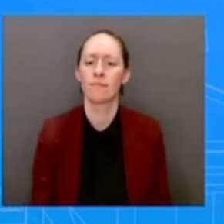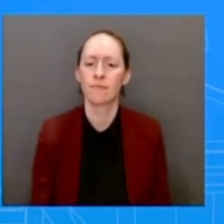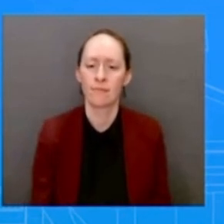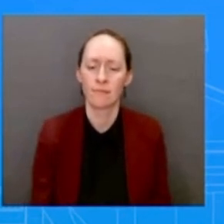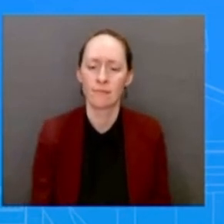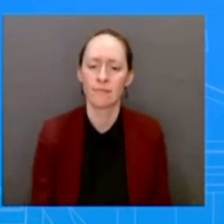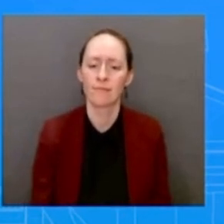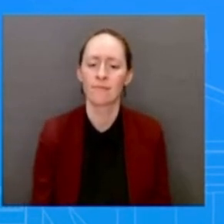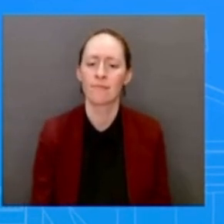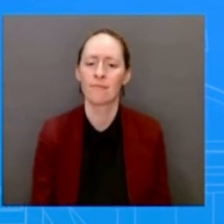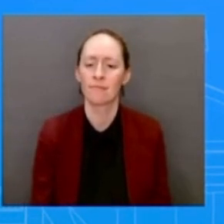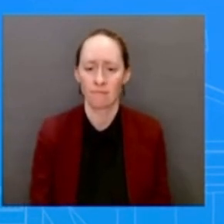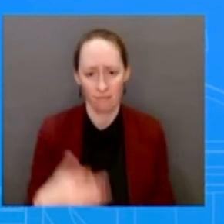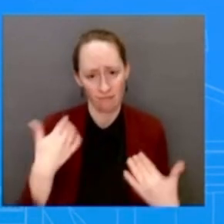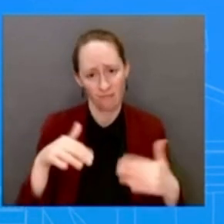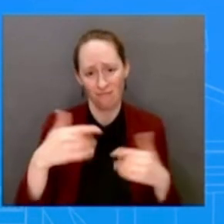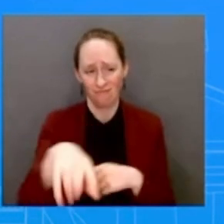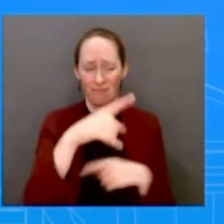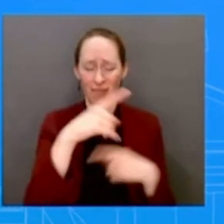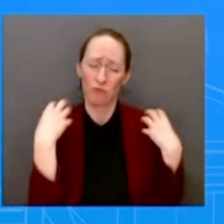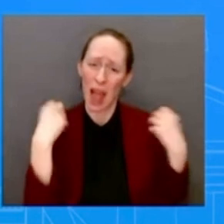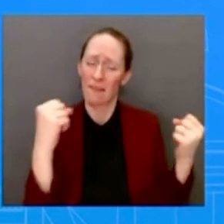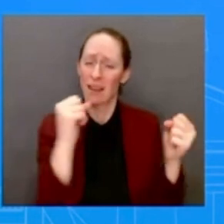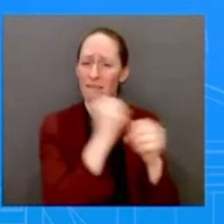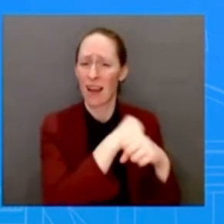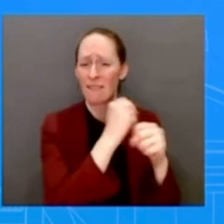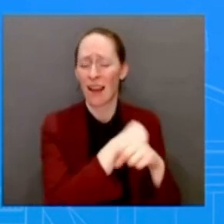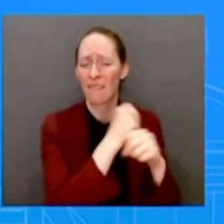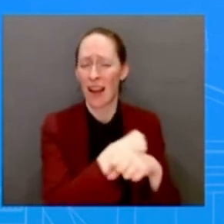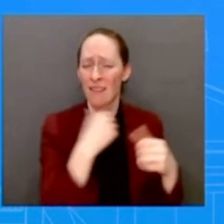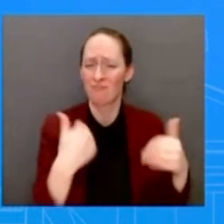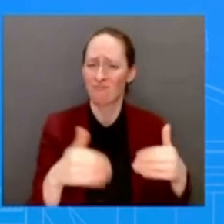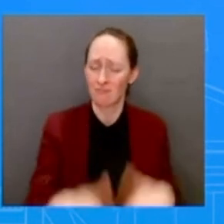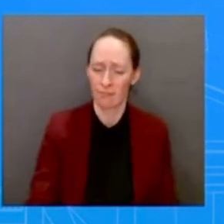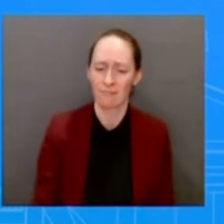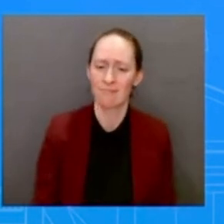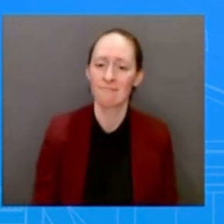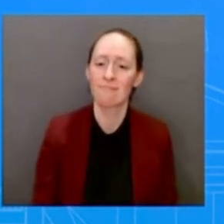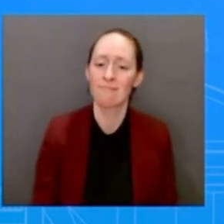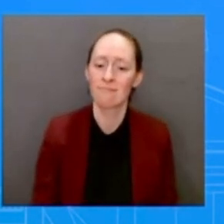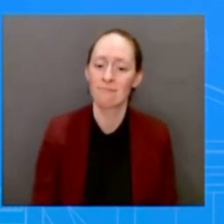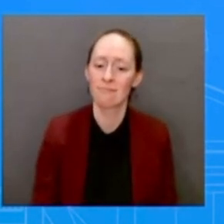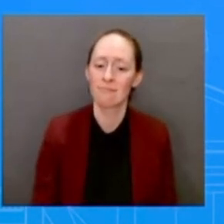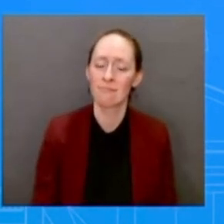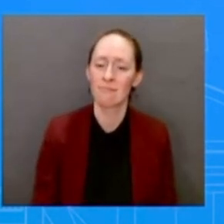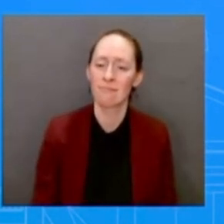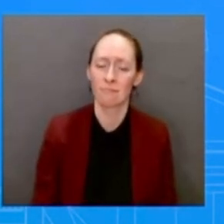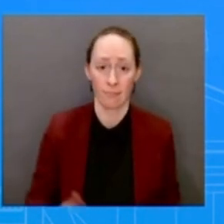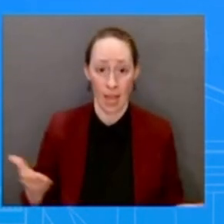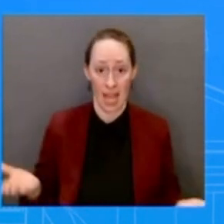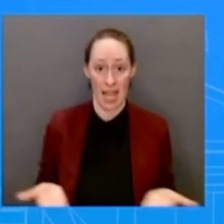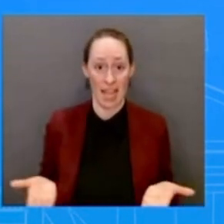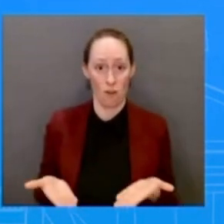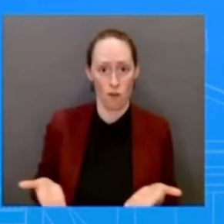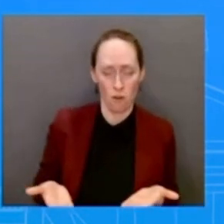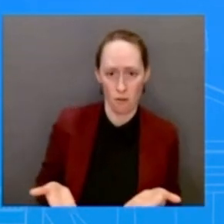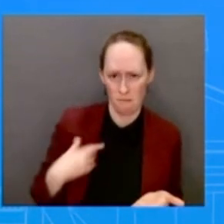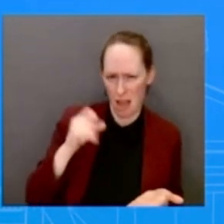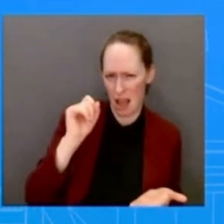the domestic front on the budget, to what extent are you expecting the care economy and all those proposals that got,